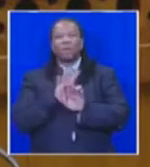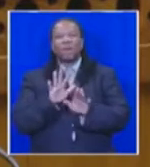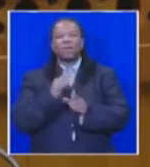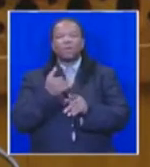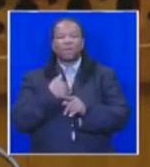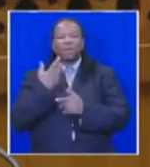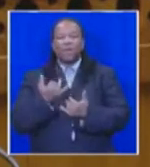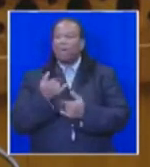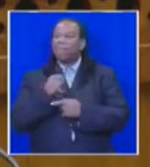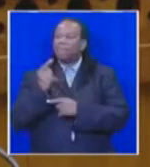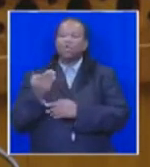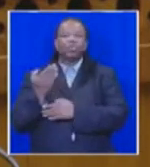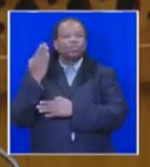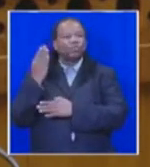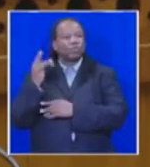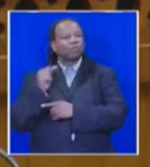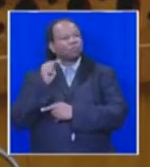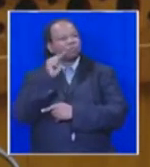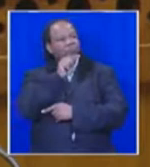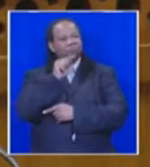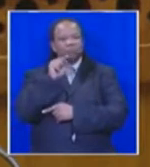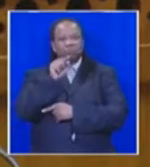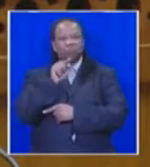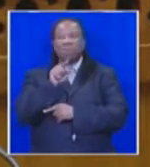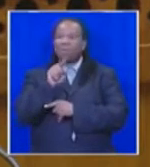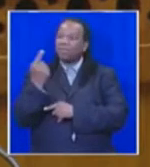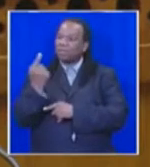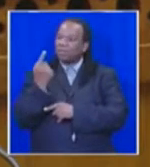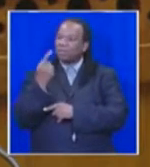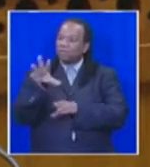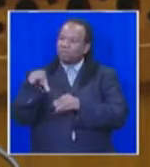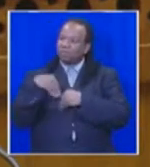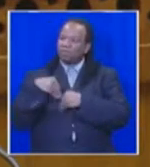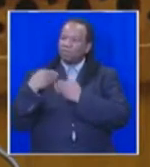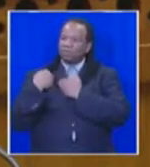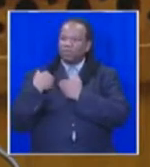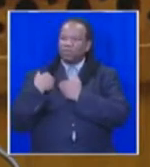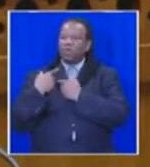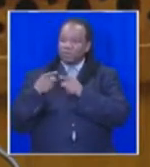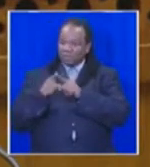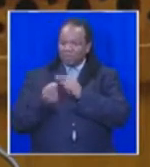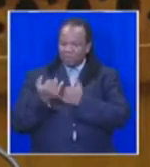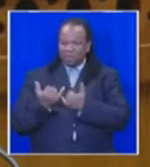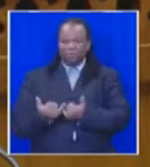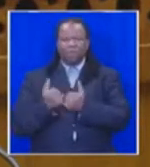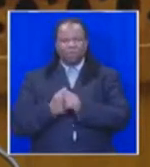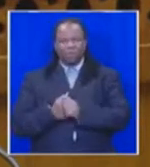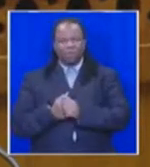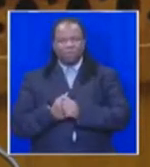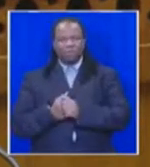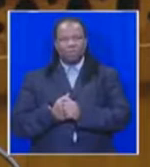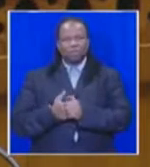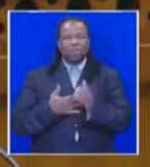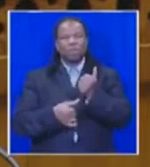pointing and took no responsibility themselves as some have today. What stood out for me was what the Honourable